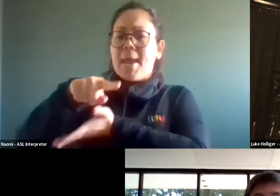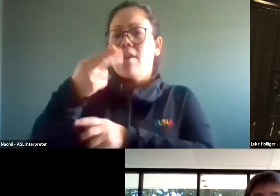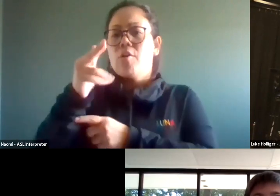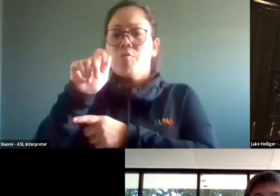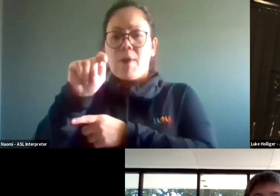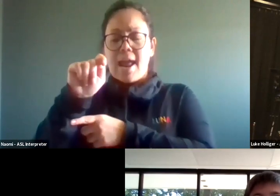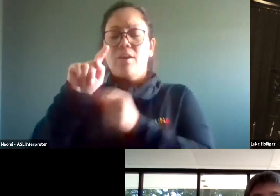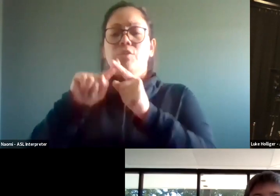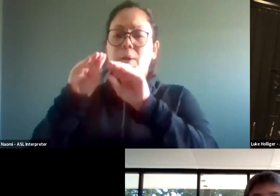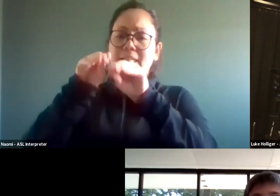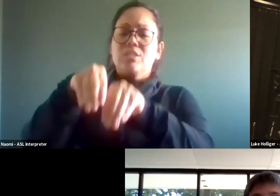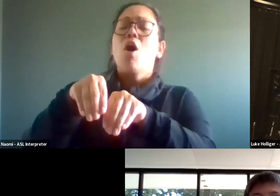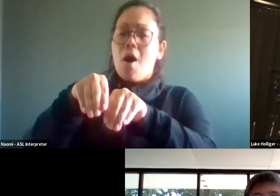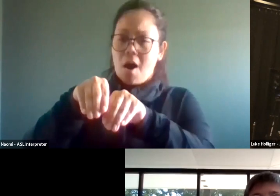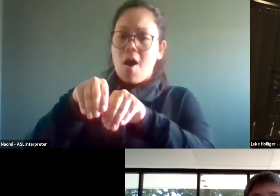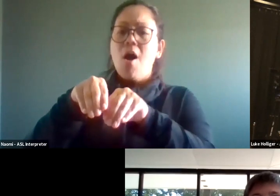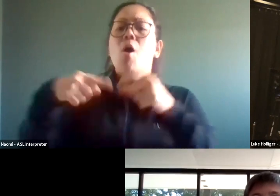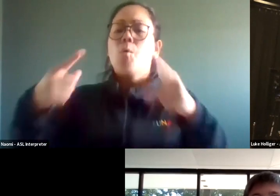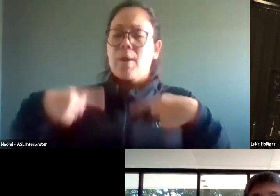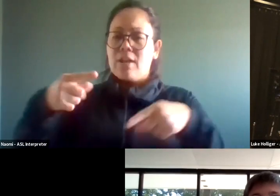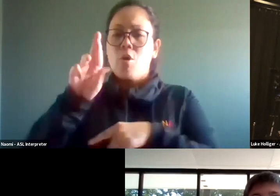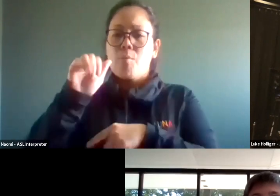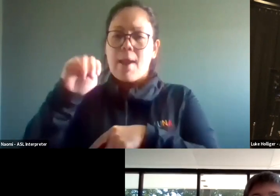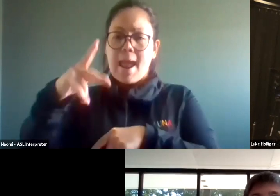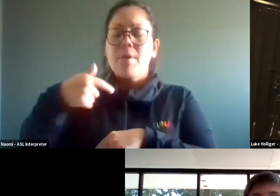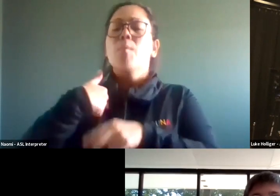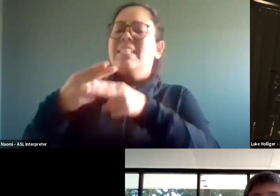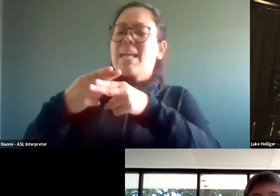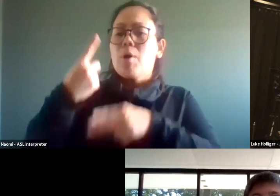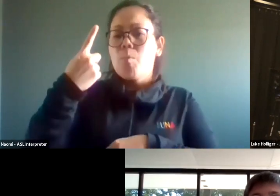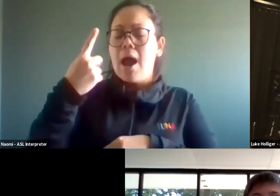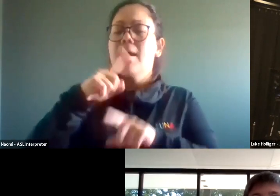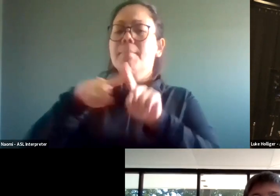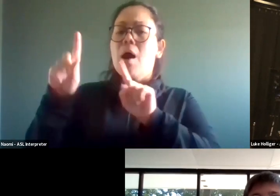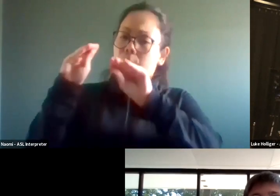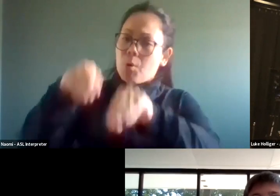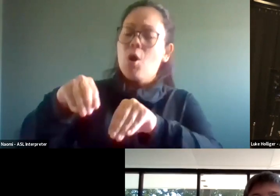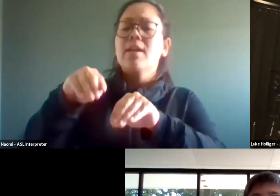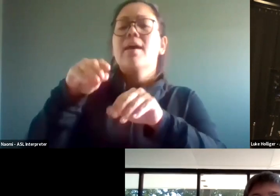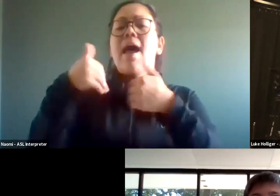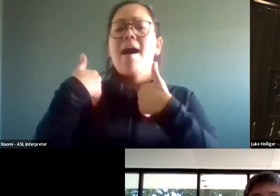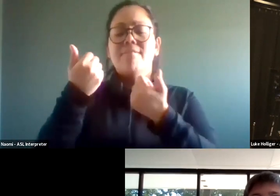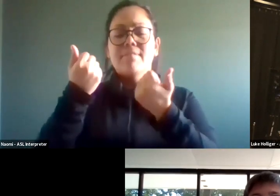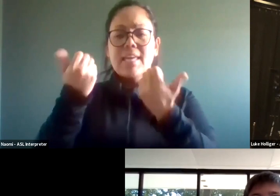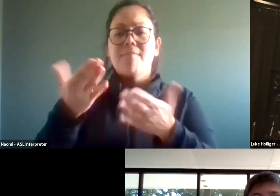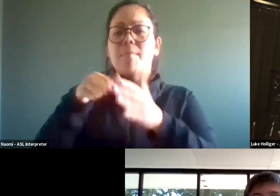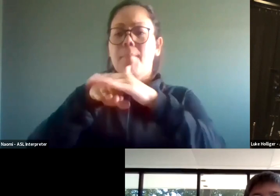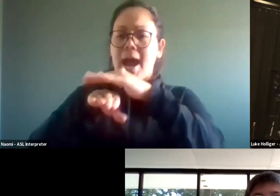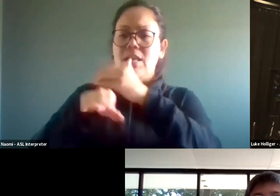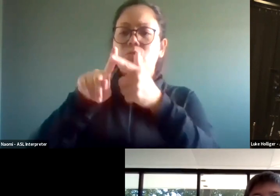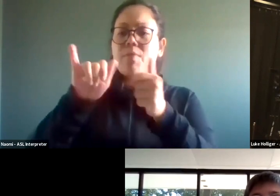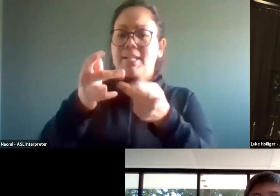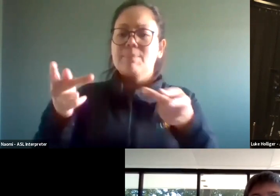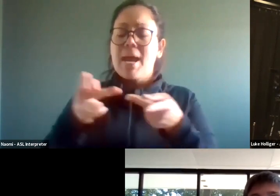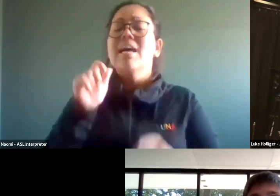to install a wheelchair ramp. It was a temporary ramp that we were able to put outside to give that those performers access to the space. Um, and not